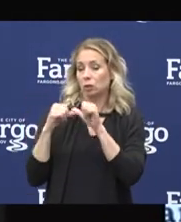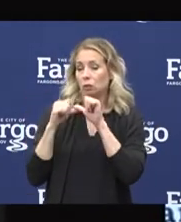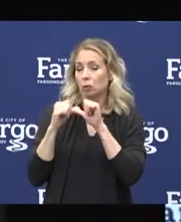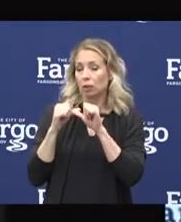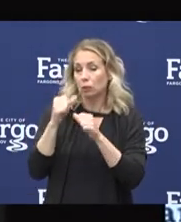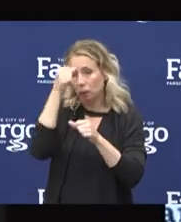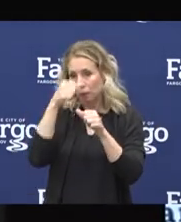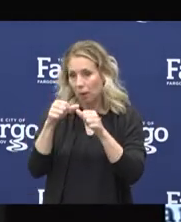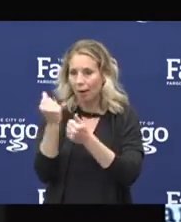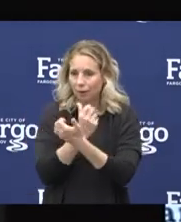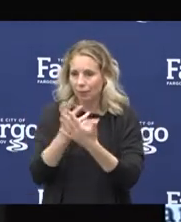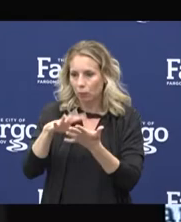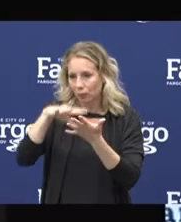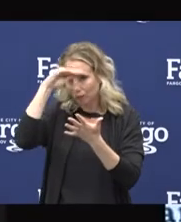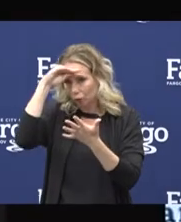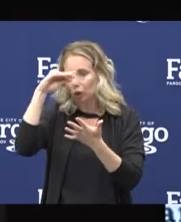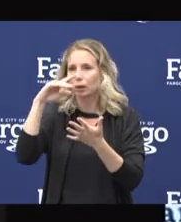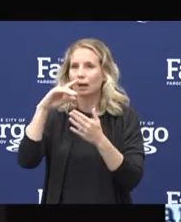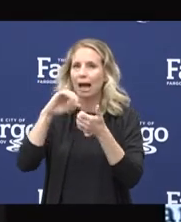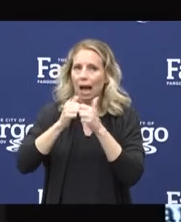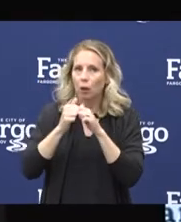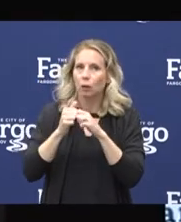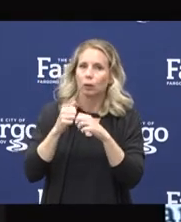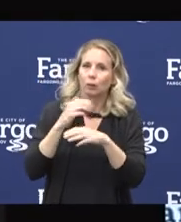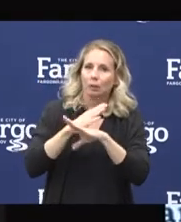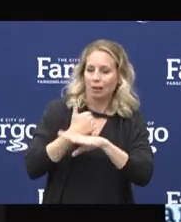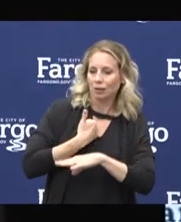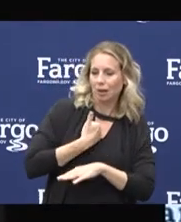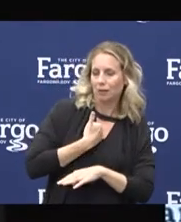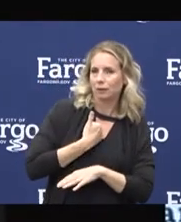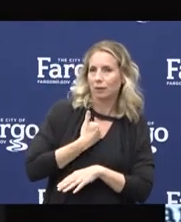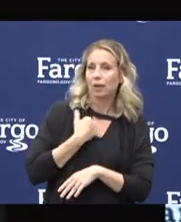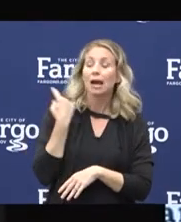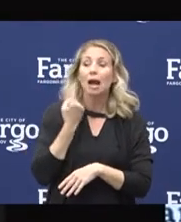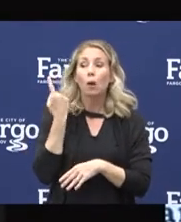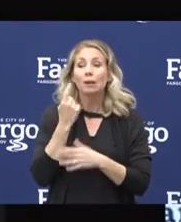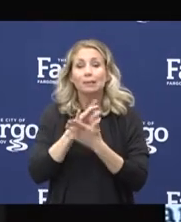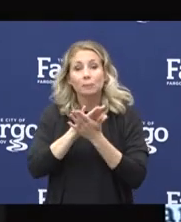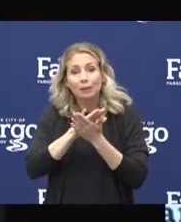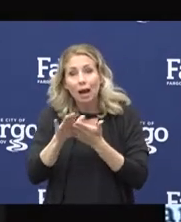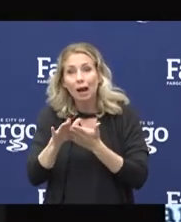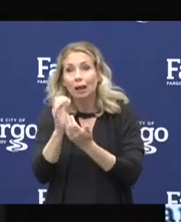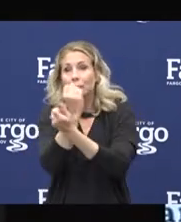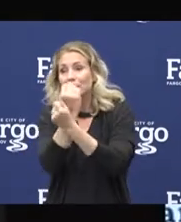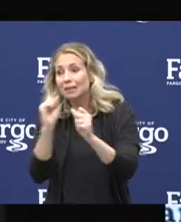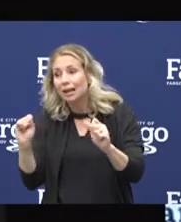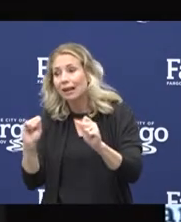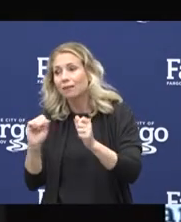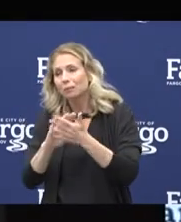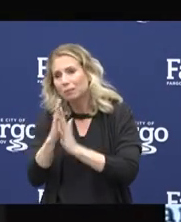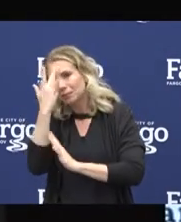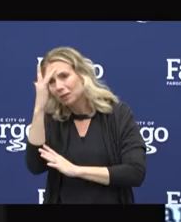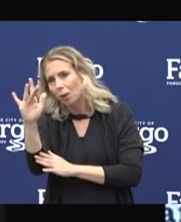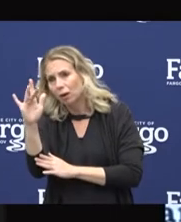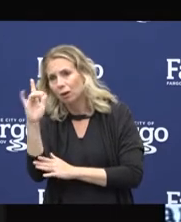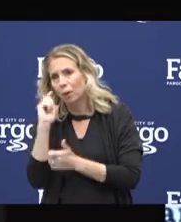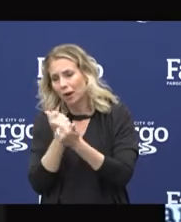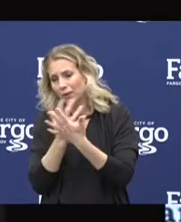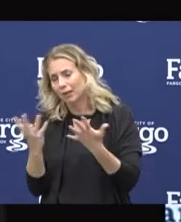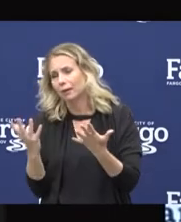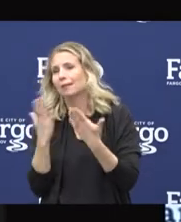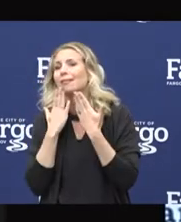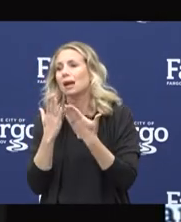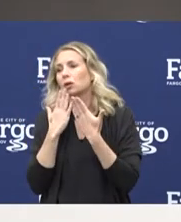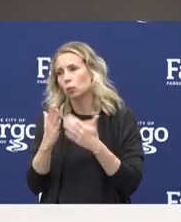influence the outcome. As always, be kind, be safe, and be smart. Thank you. Thank you,